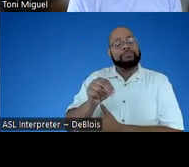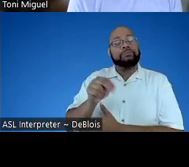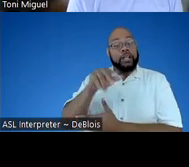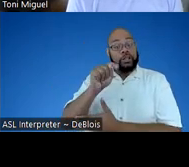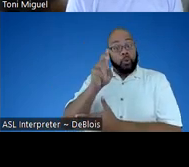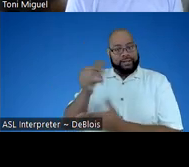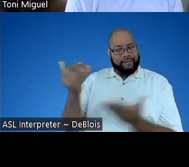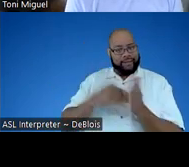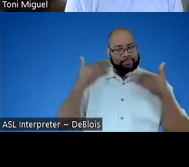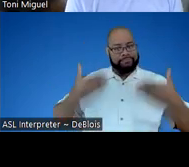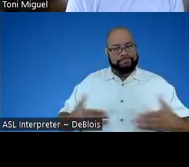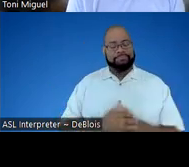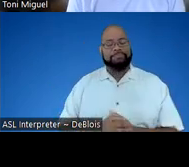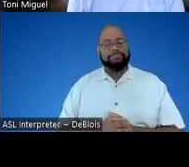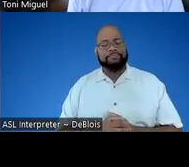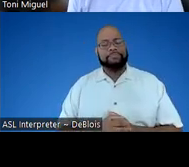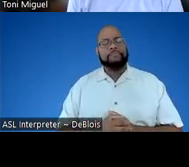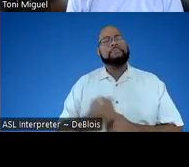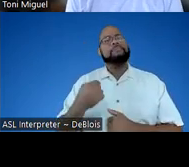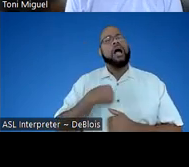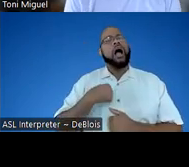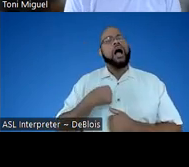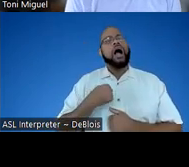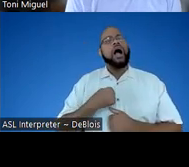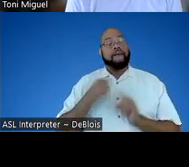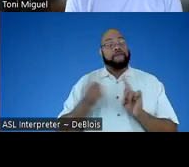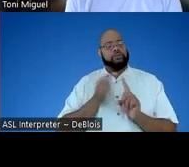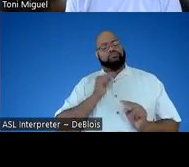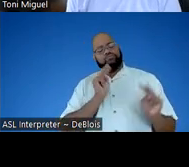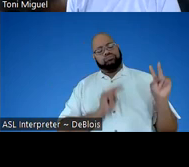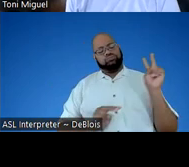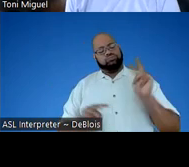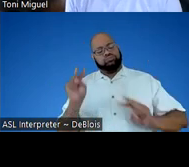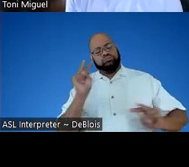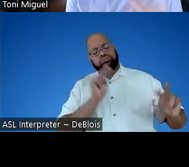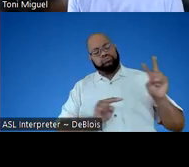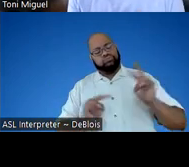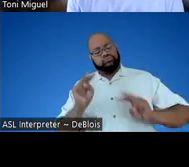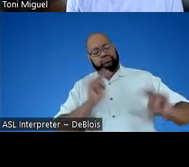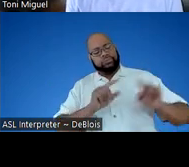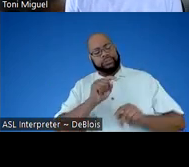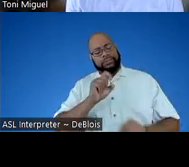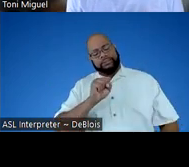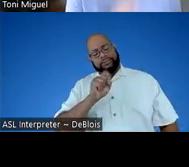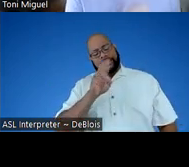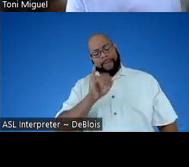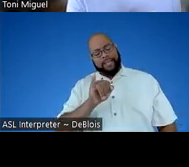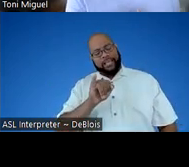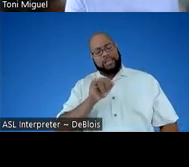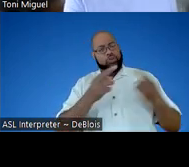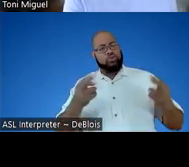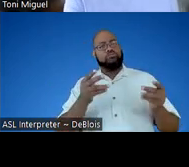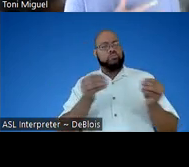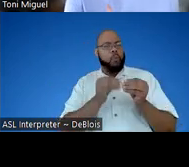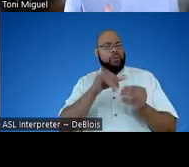is Tony again. When I was first looking at, um, the STEMI resources is it was more in